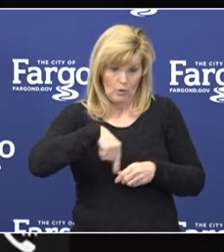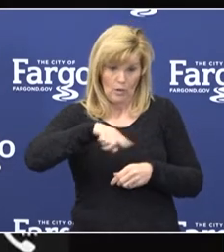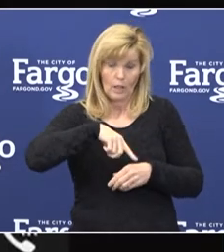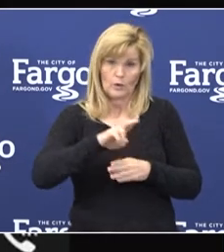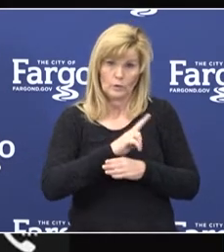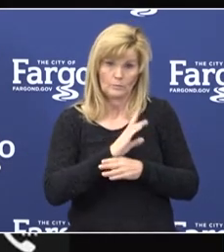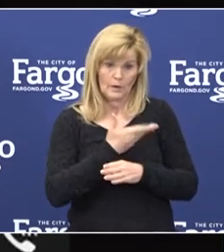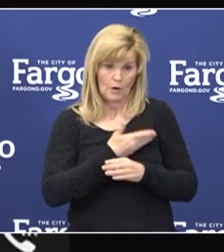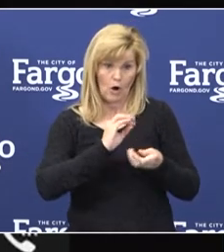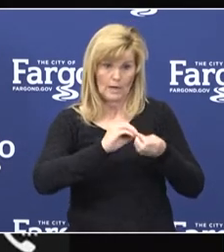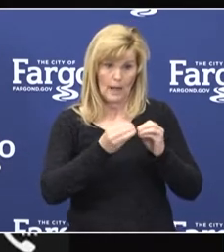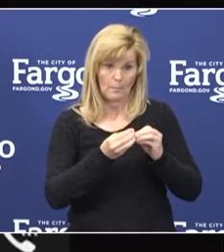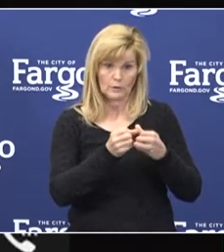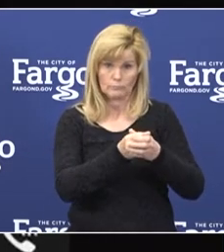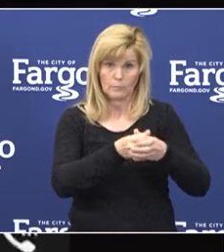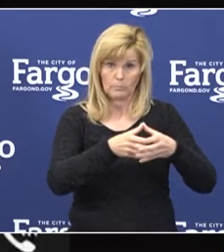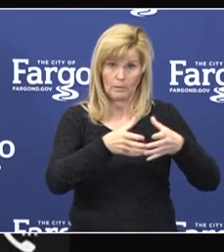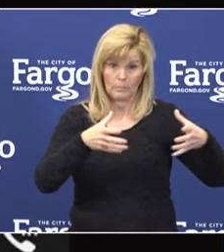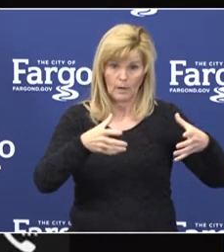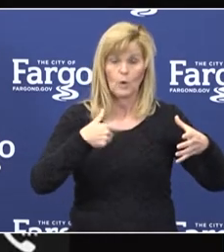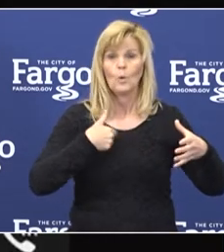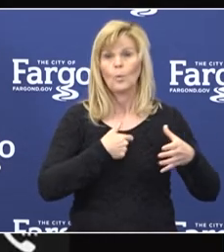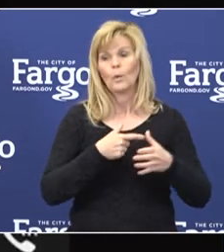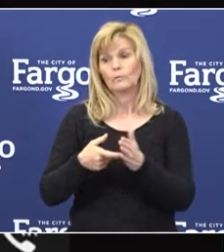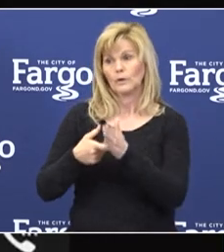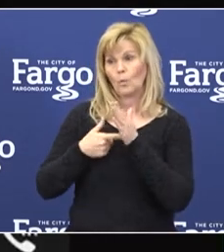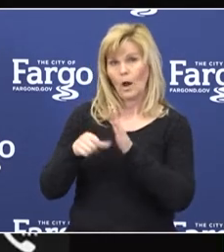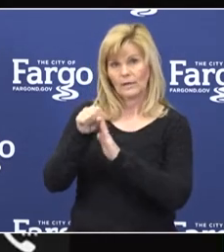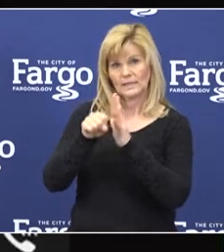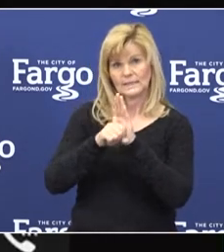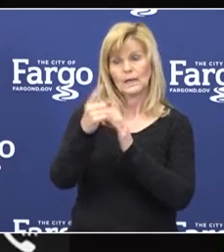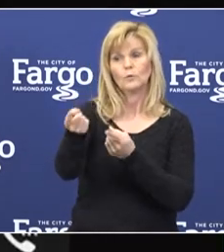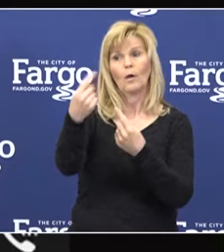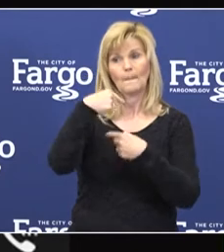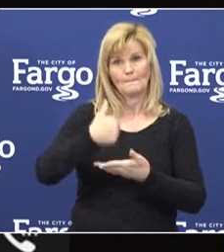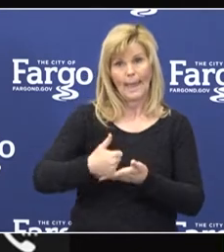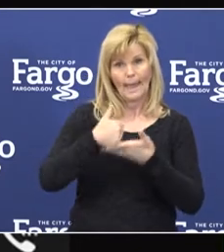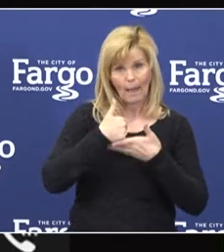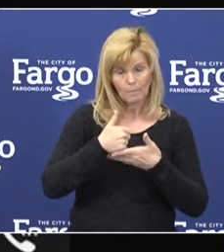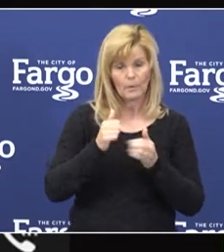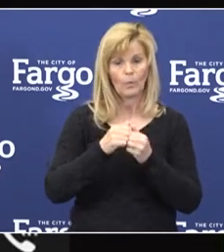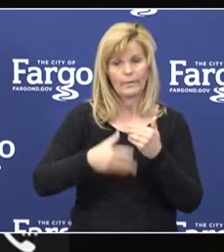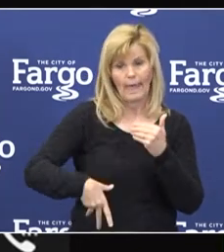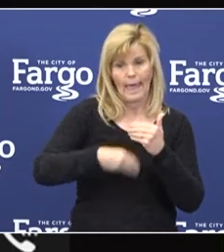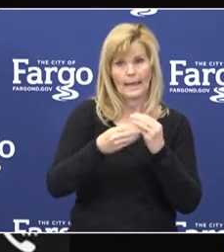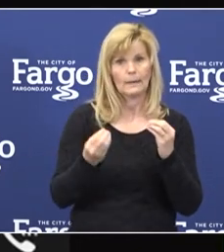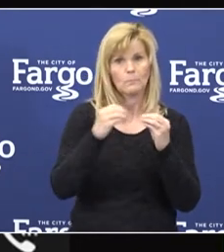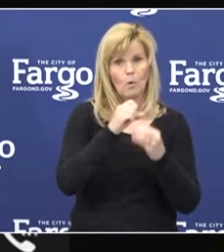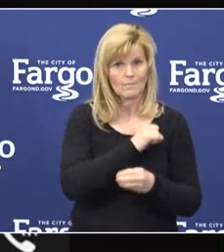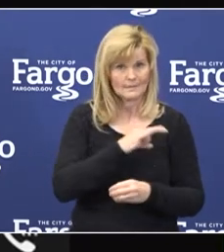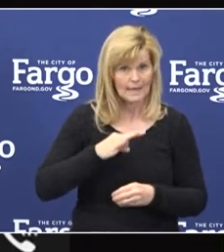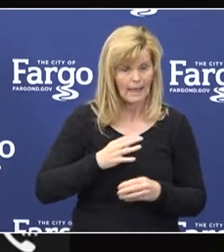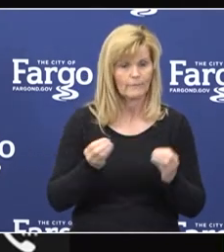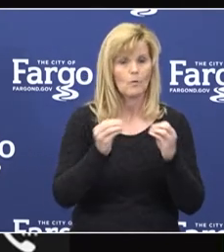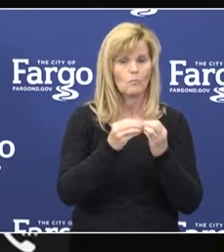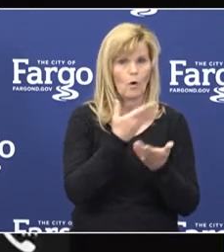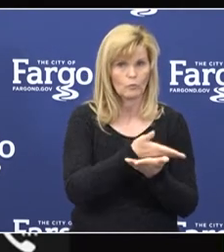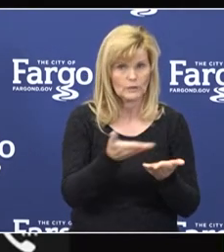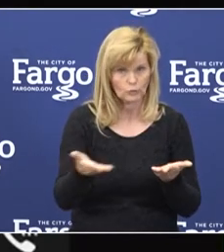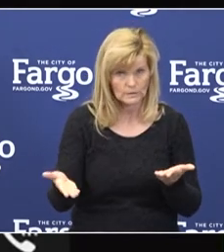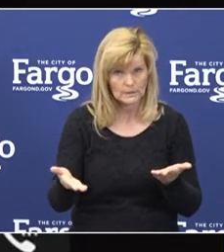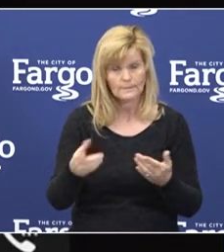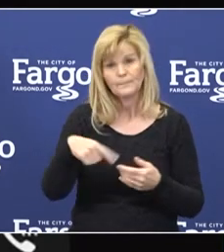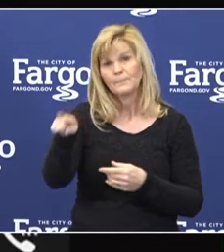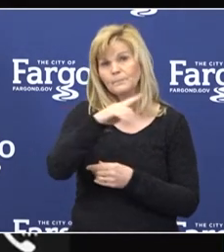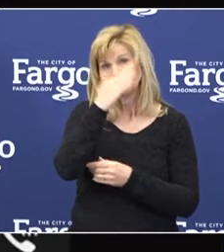County numbers increase, we will require assistance from the state to assist with the addition of staff and resources. As you know,